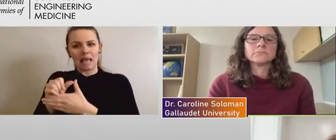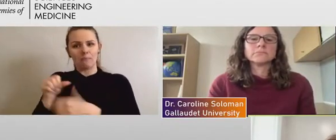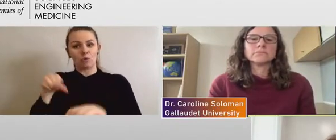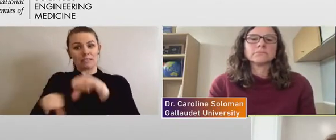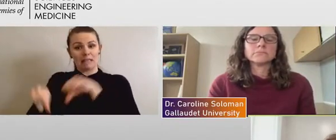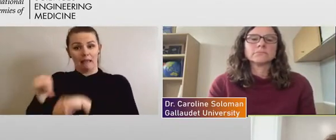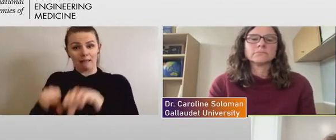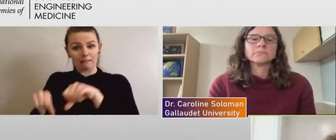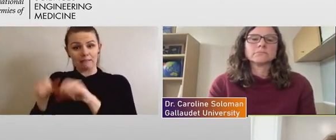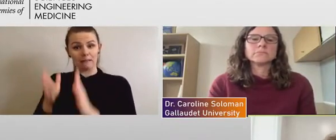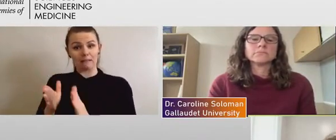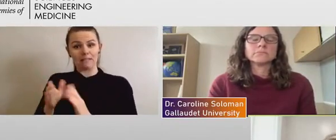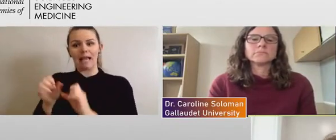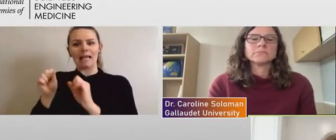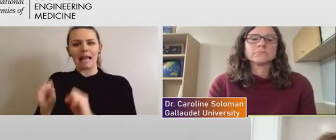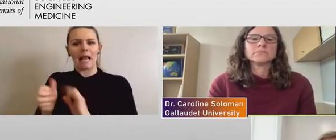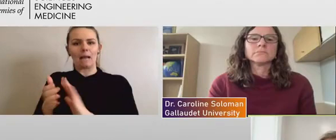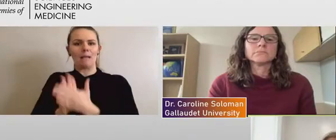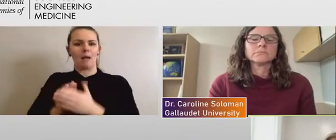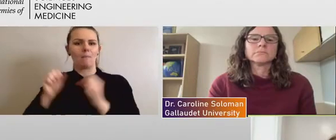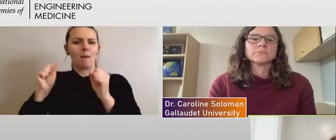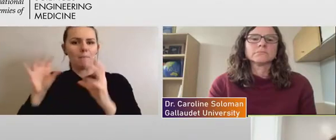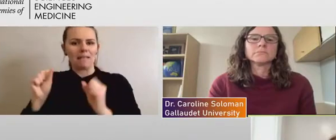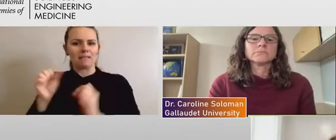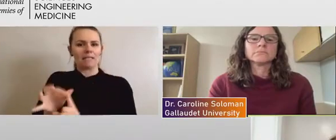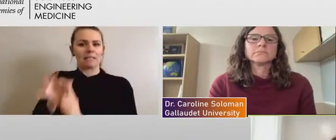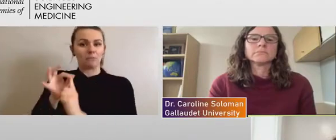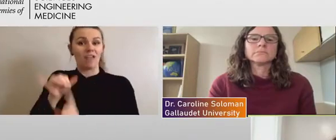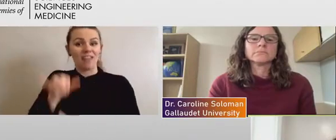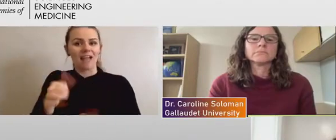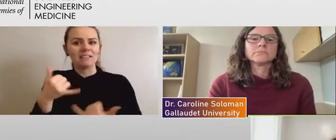exceptional. That's still a radical idea.